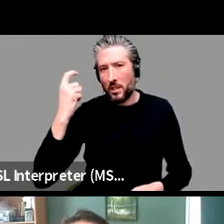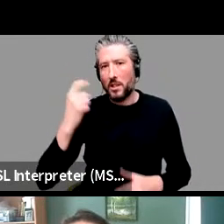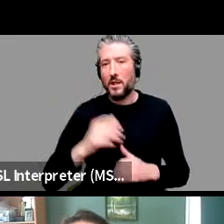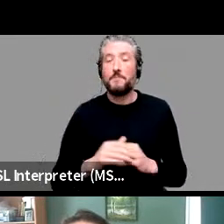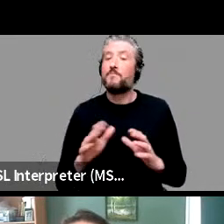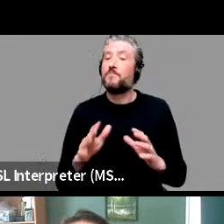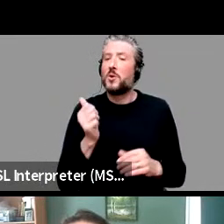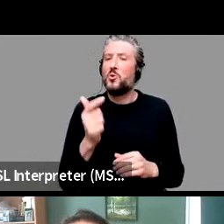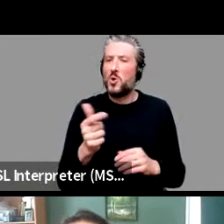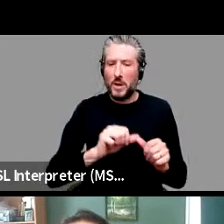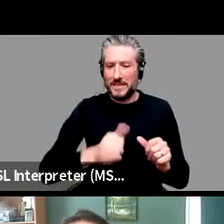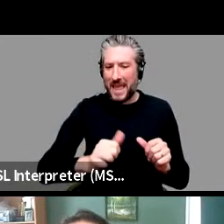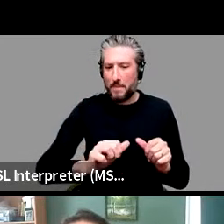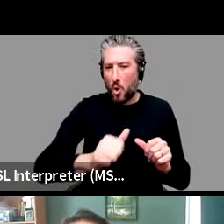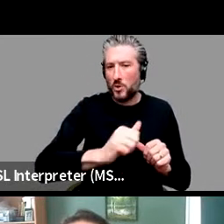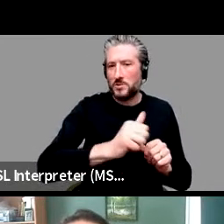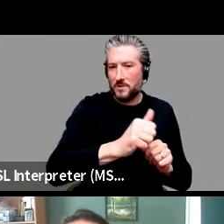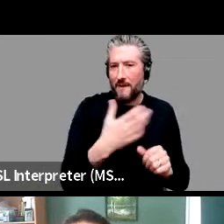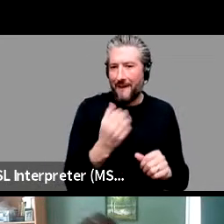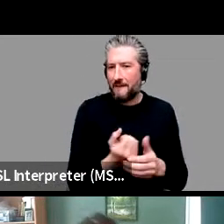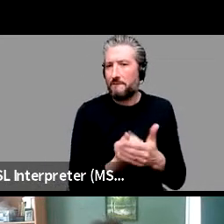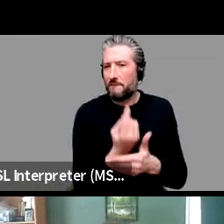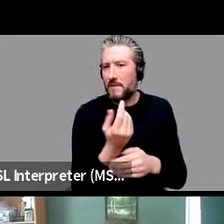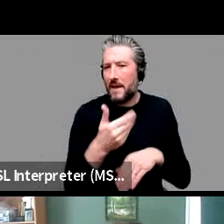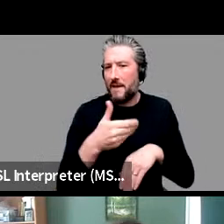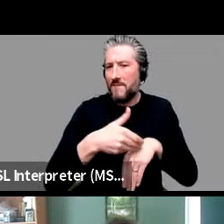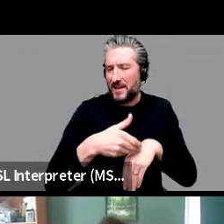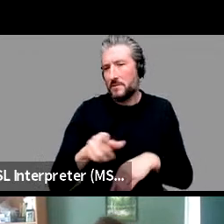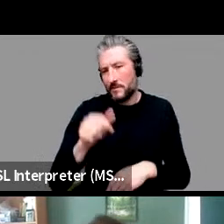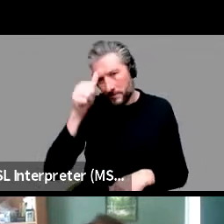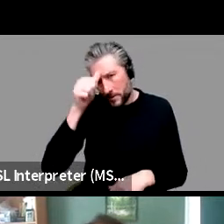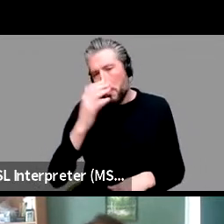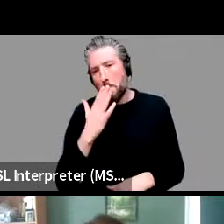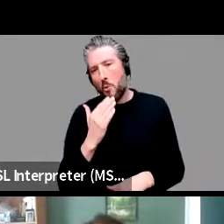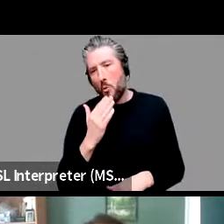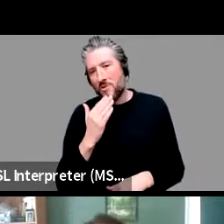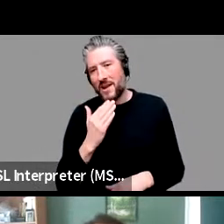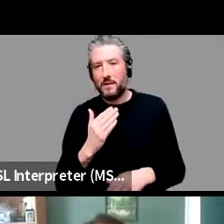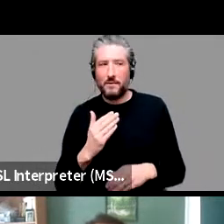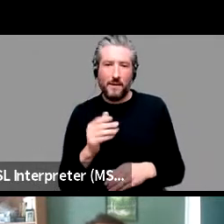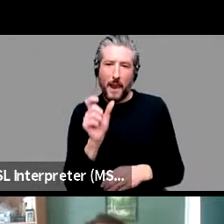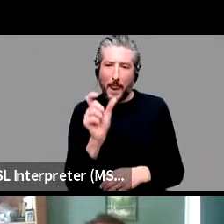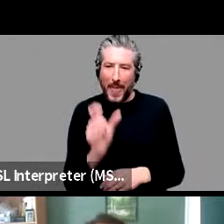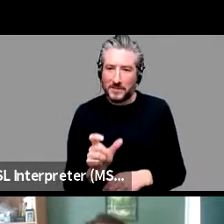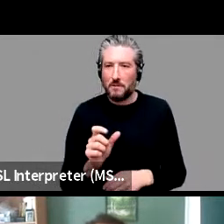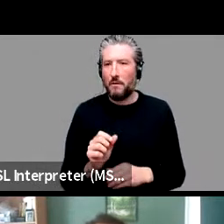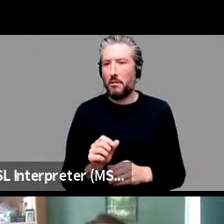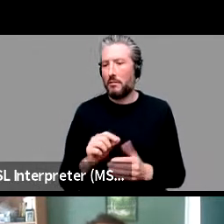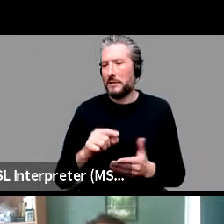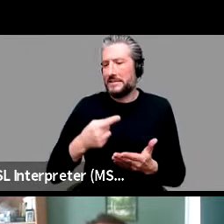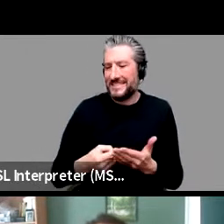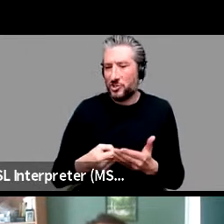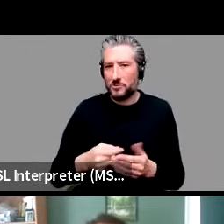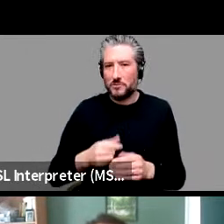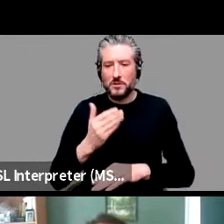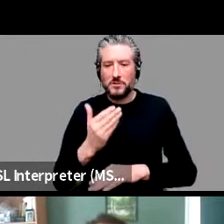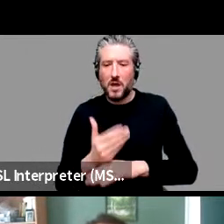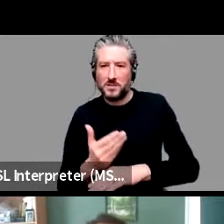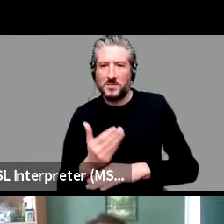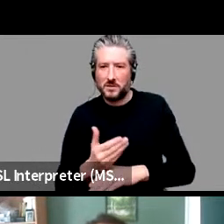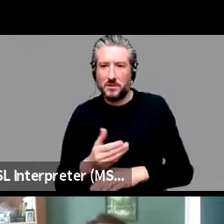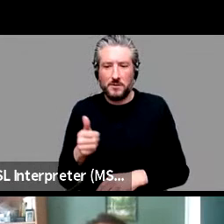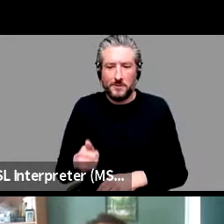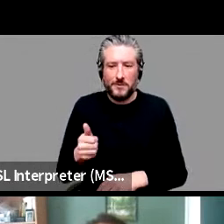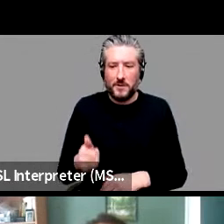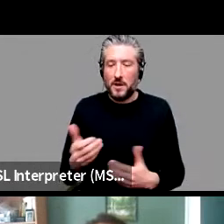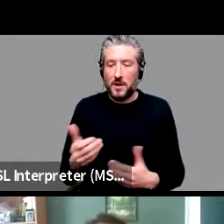neighborhood effects, like in those boring lexical decision tasks, they make you respond to words faster, as long